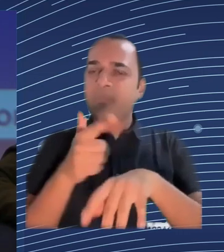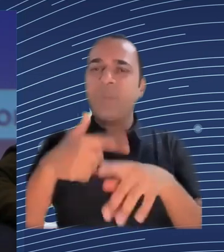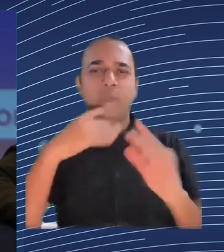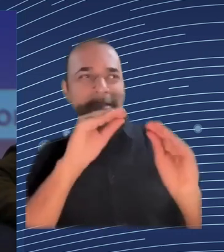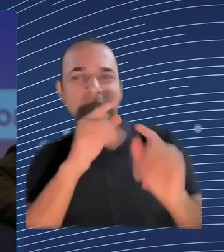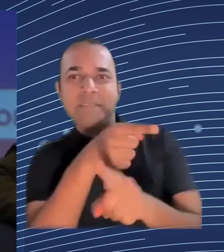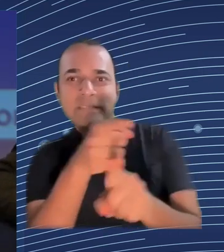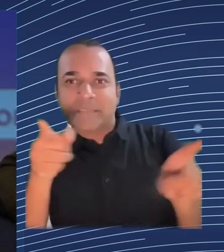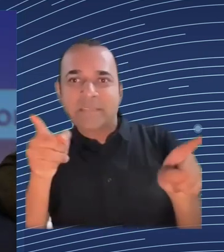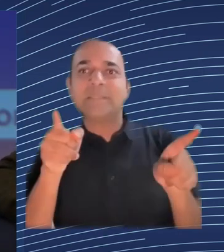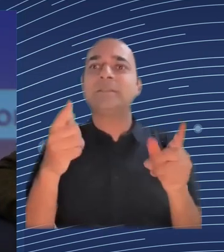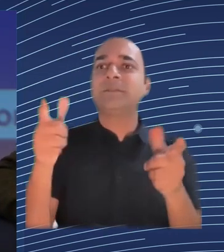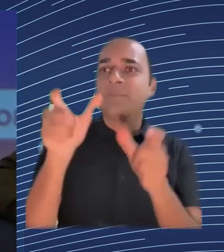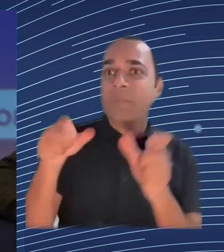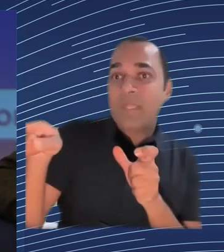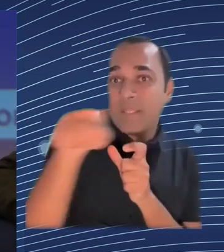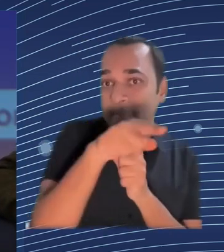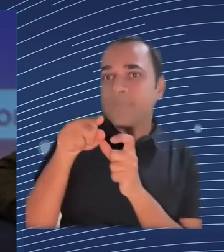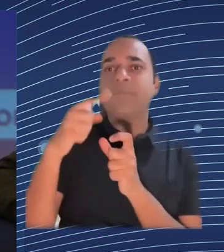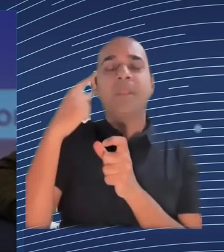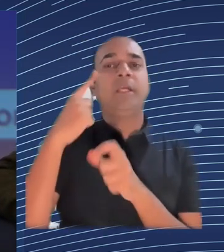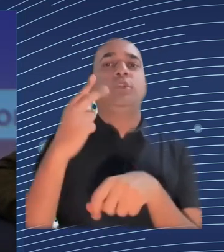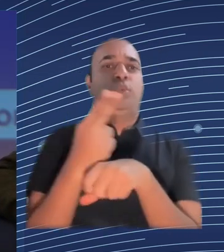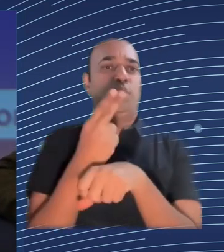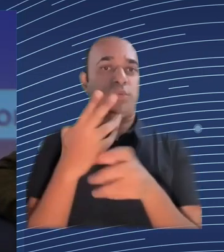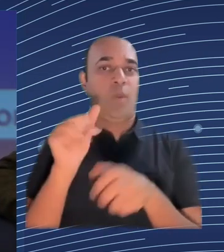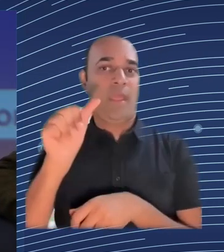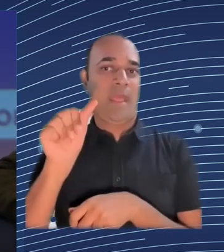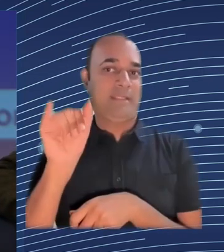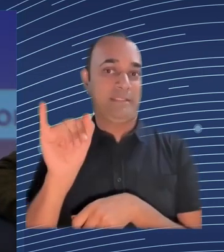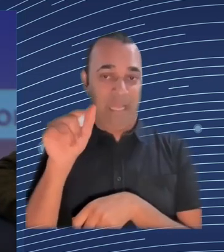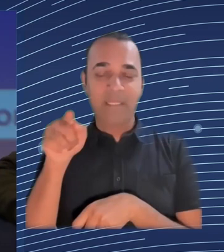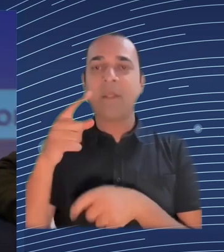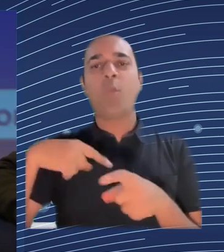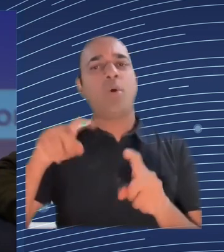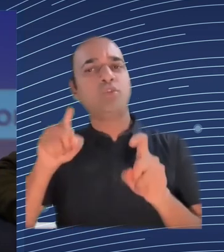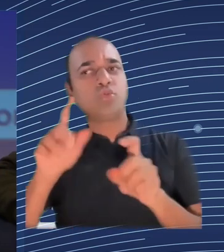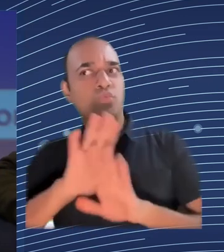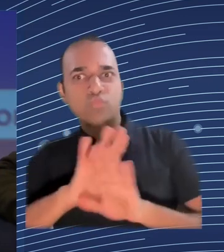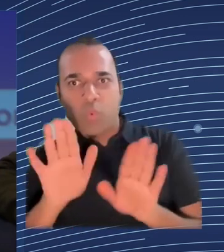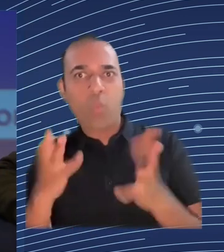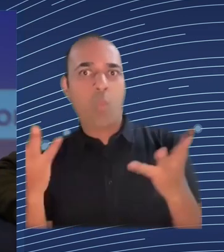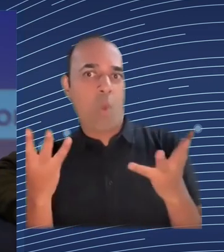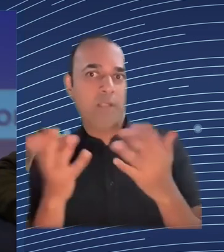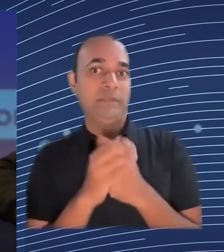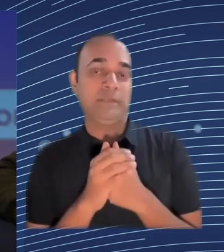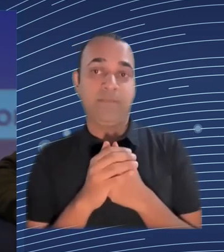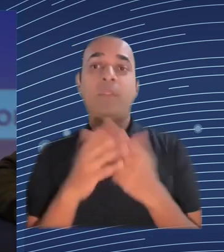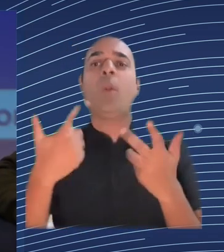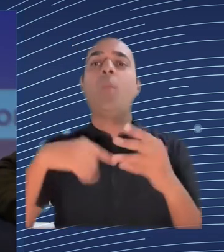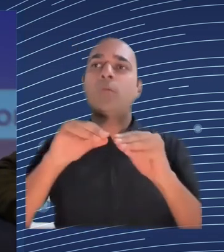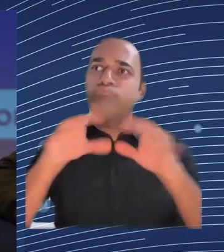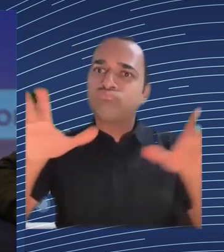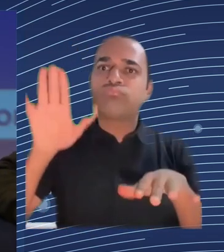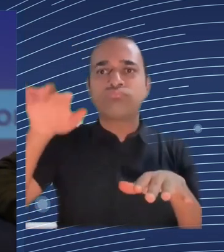make a huge difference is around creating a continuous learning culture so go back to 2016 and every IBM